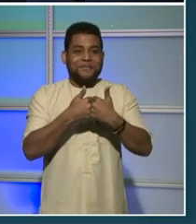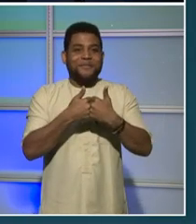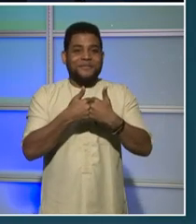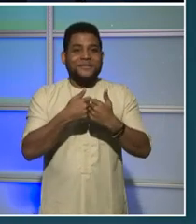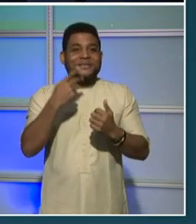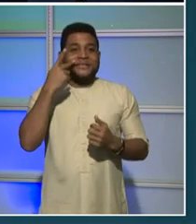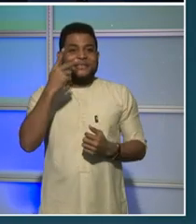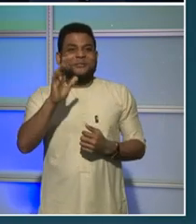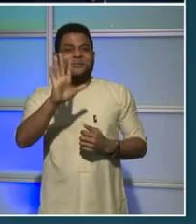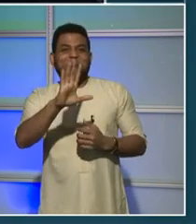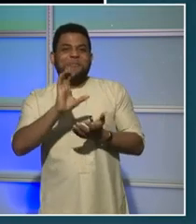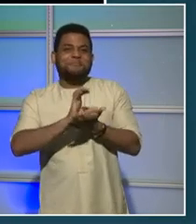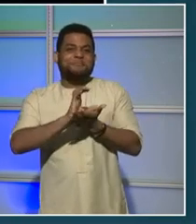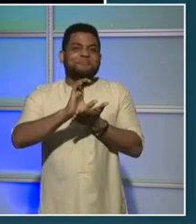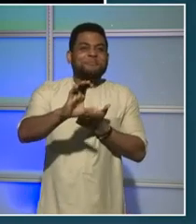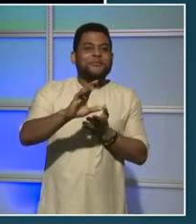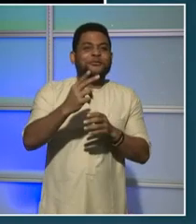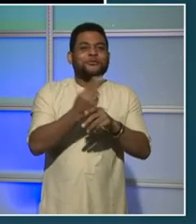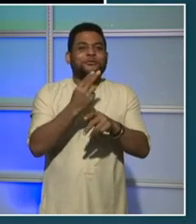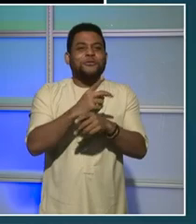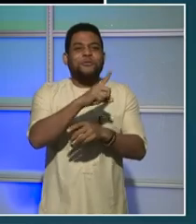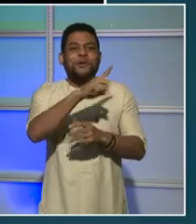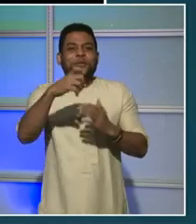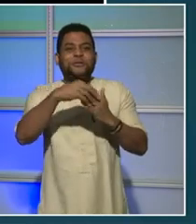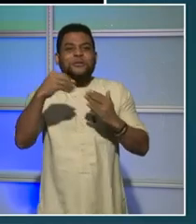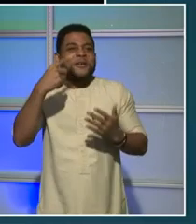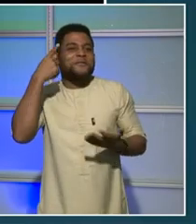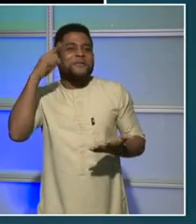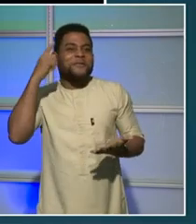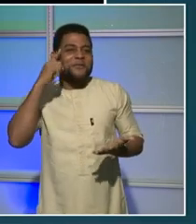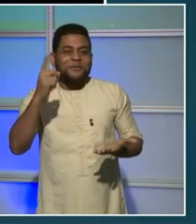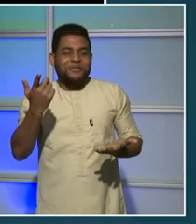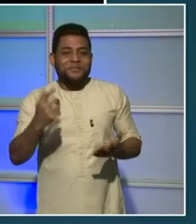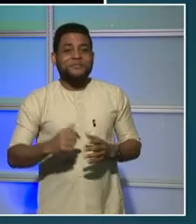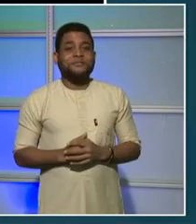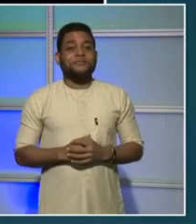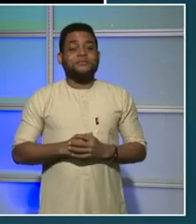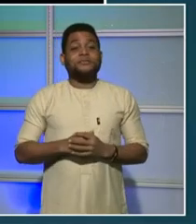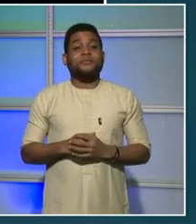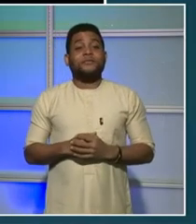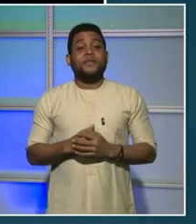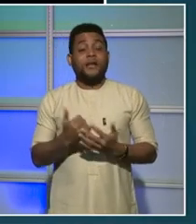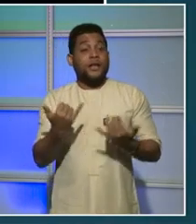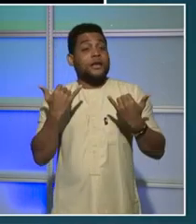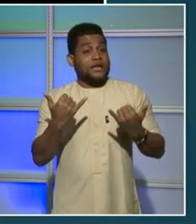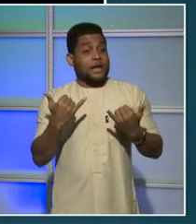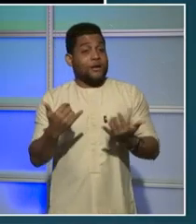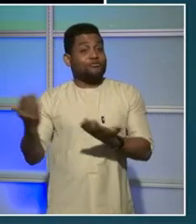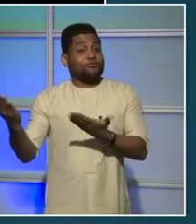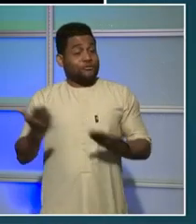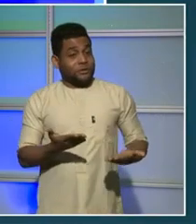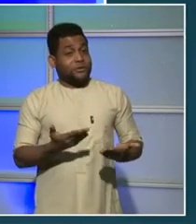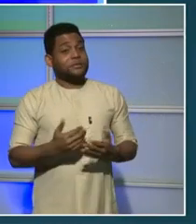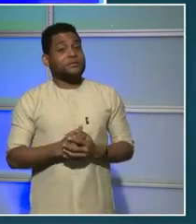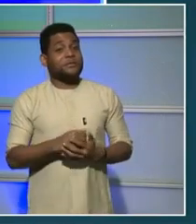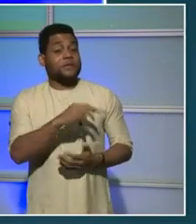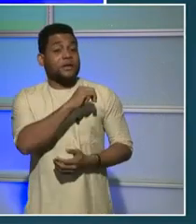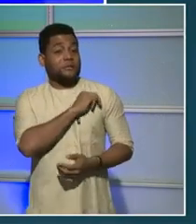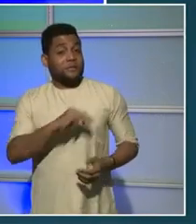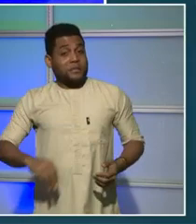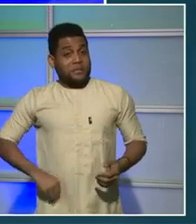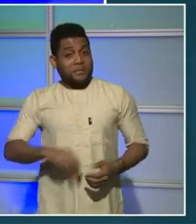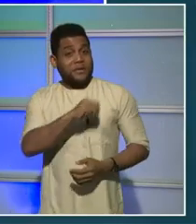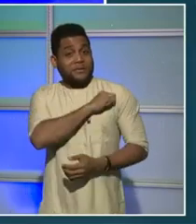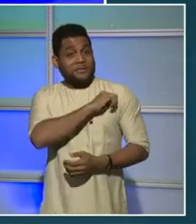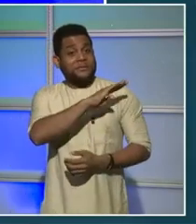But now we're going to get started with tonight's forum. And to kick us off, please welcome our mayor, Mayor Muriel Bowser. Good evening,